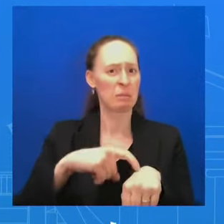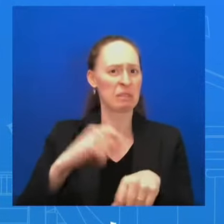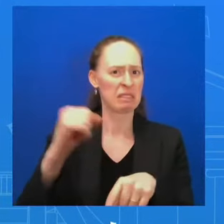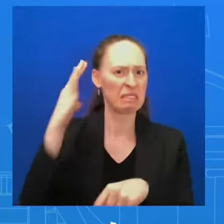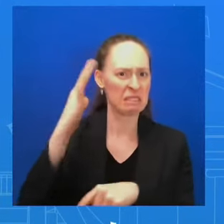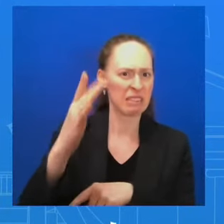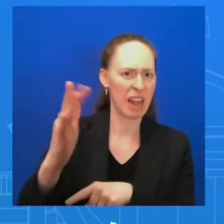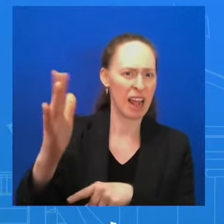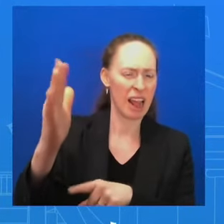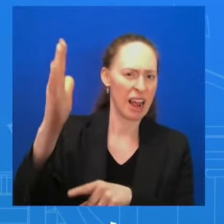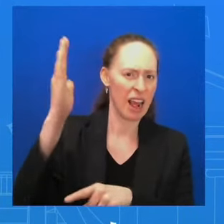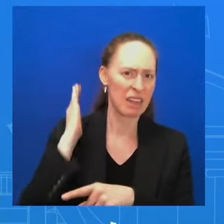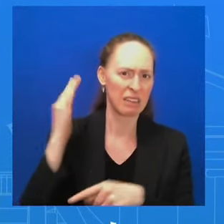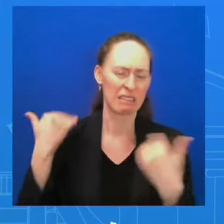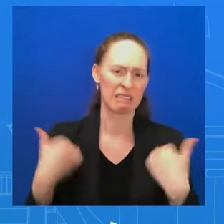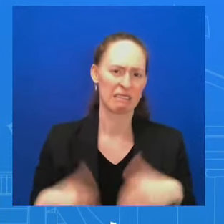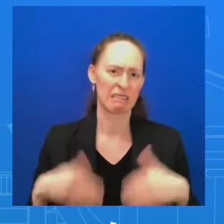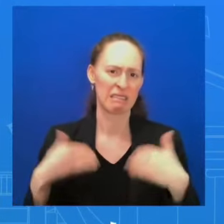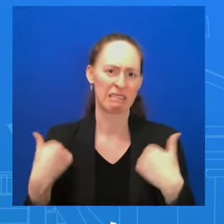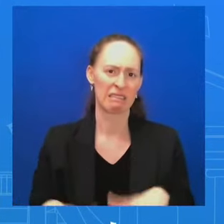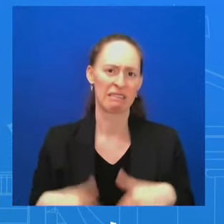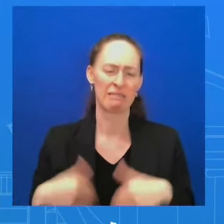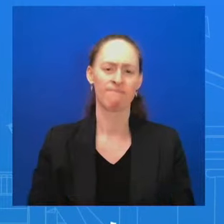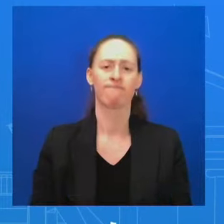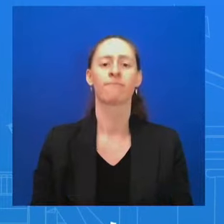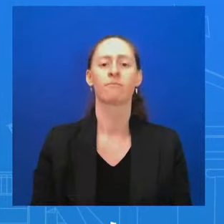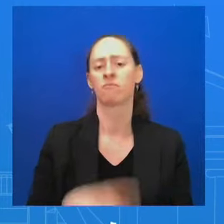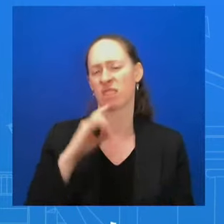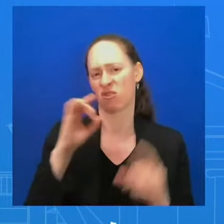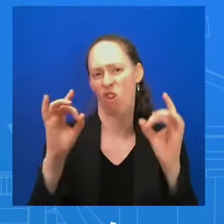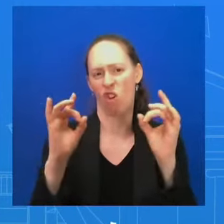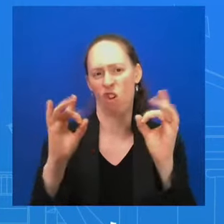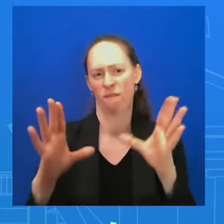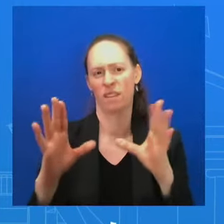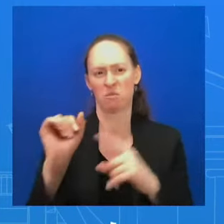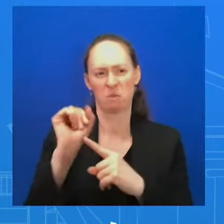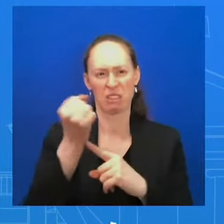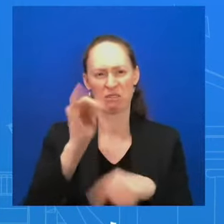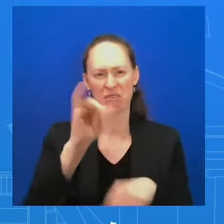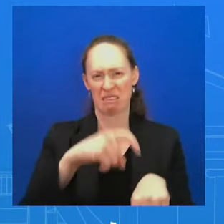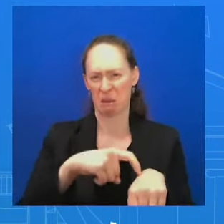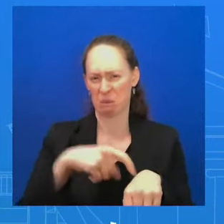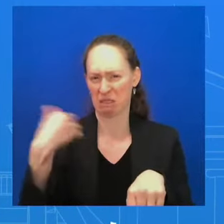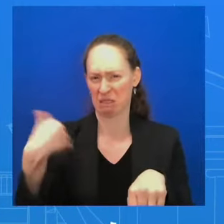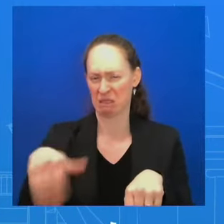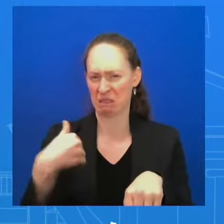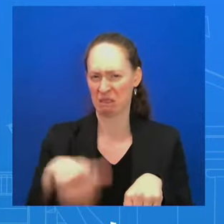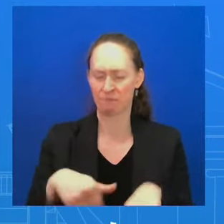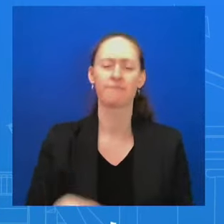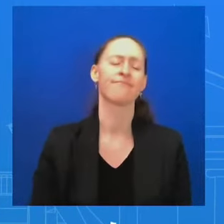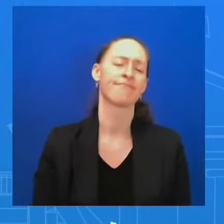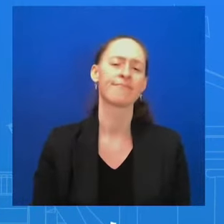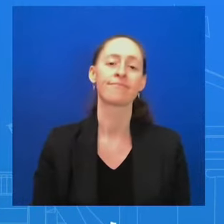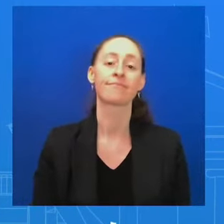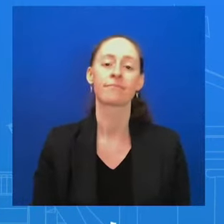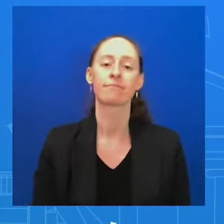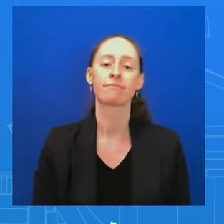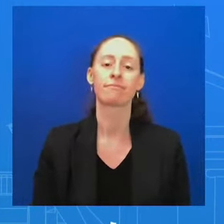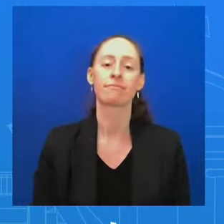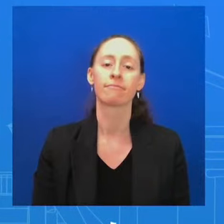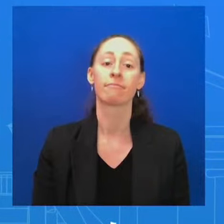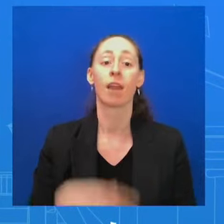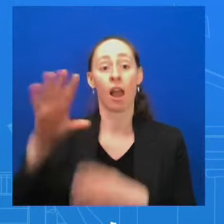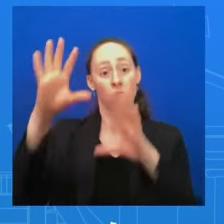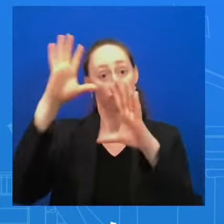Just a dreadful situation. And again, the President's grateful that President Clinton has agreed to go down there and represent the administration.